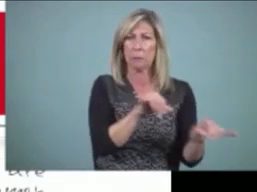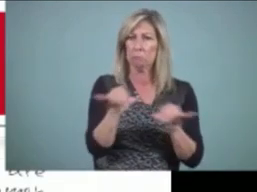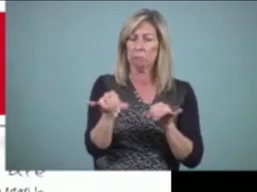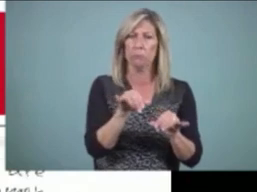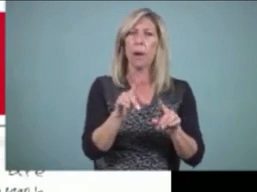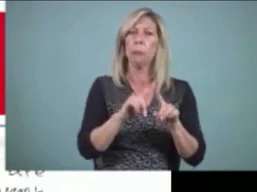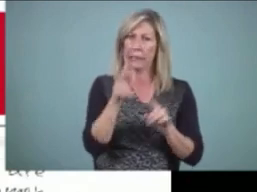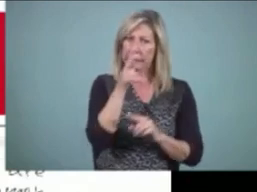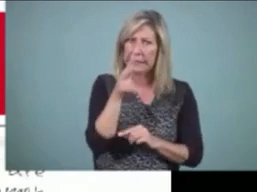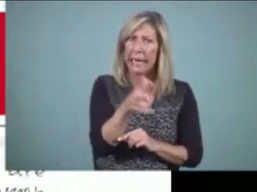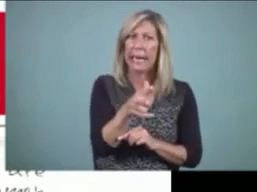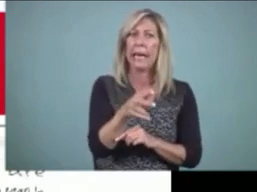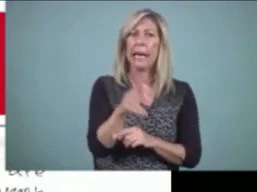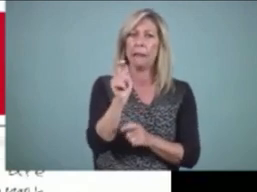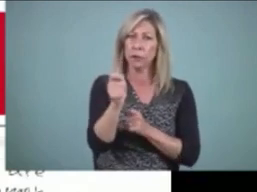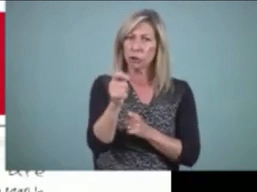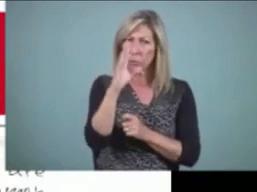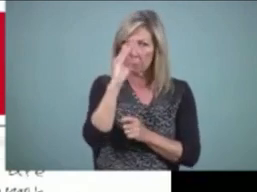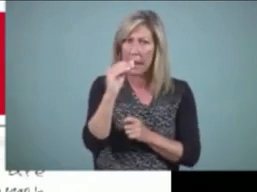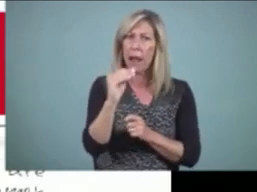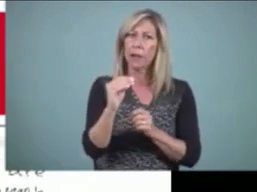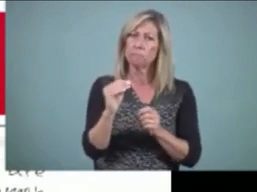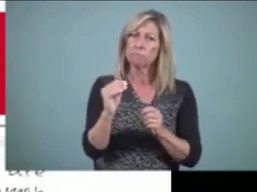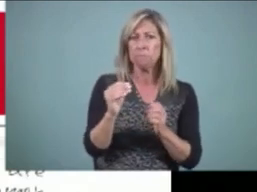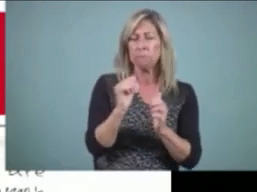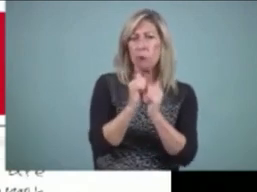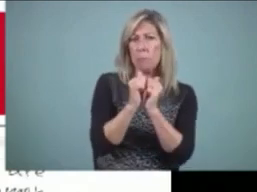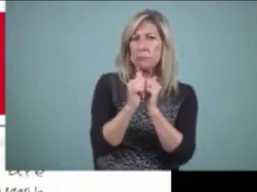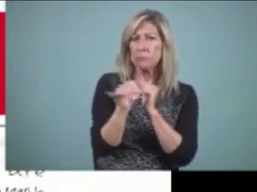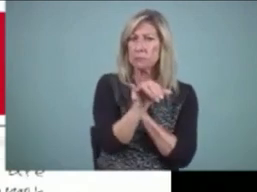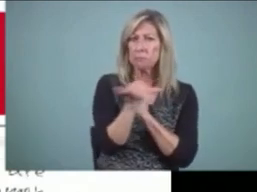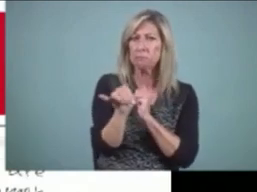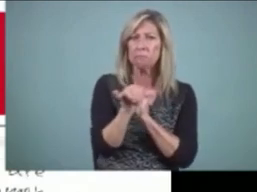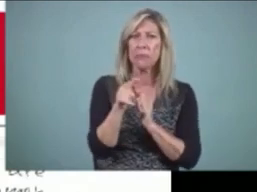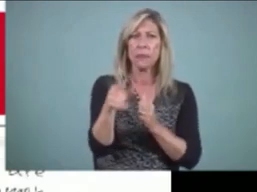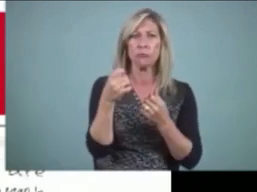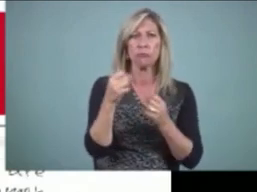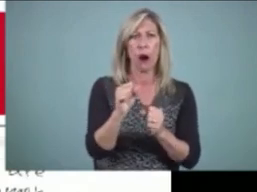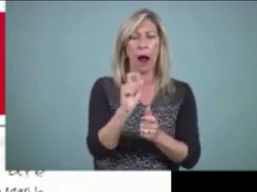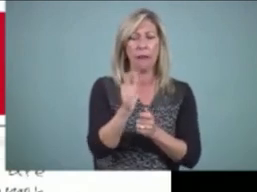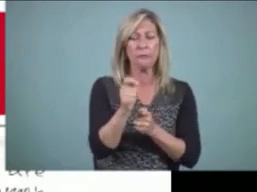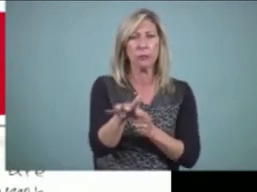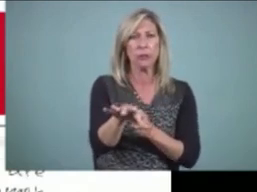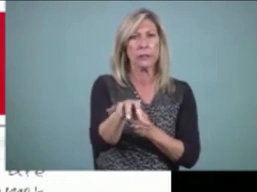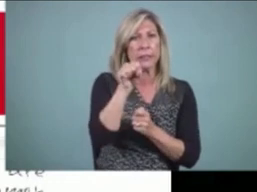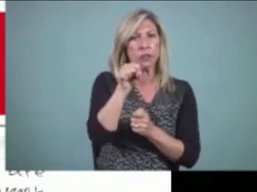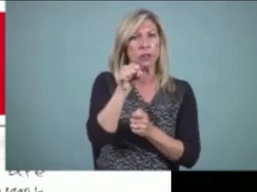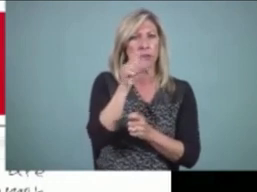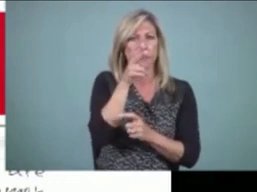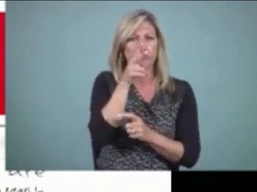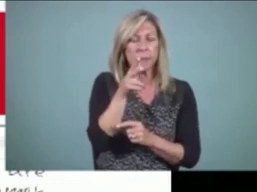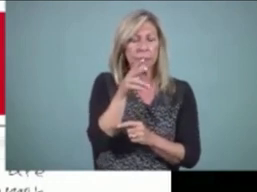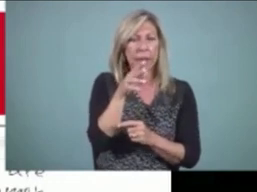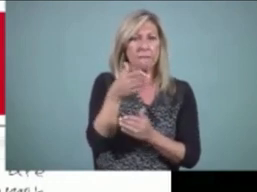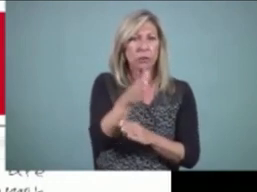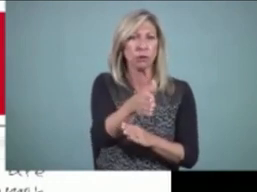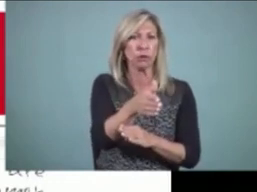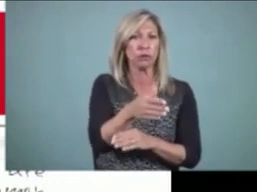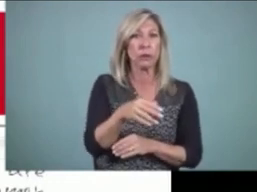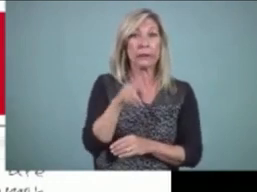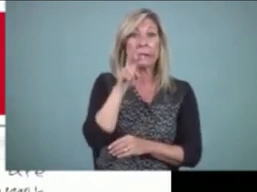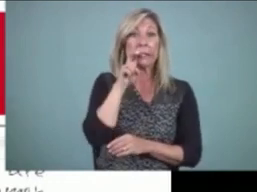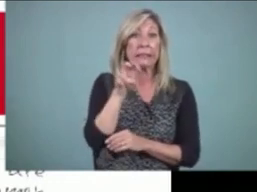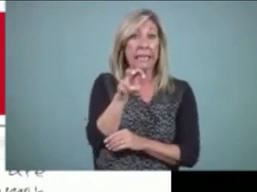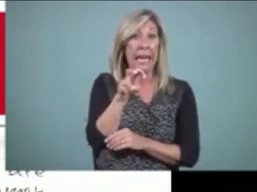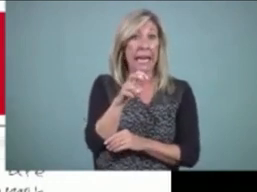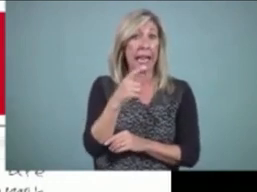catch the fishes. Snake's tongue can drink the blood a smell. For those of you who've taught deaf and hard of hearing students, you know